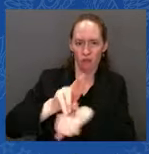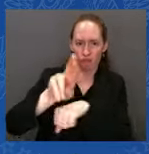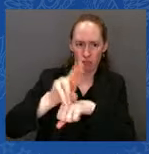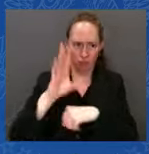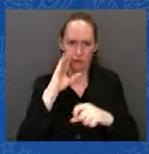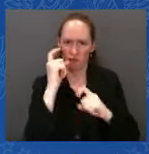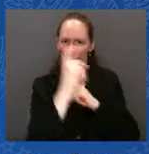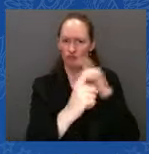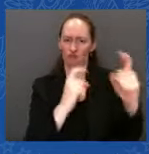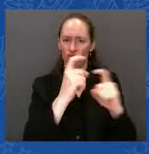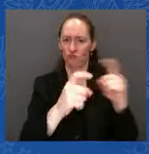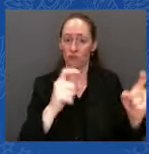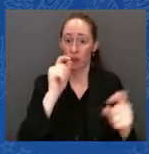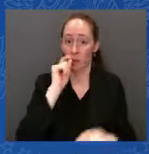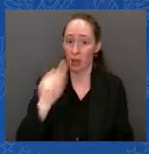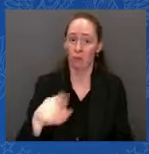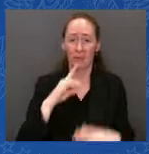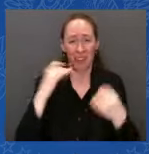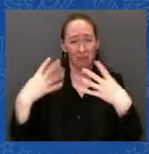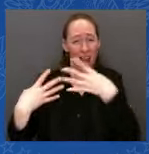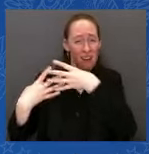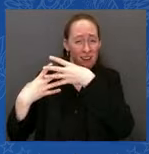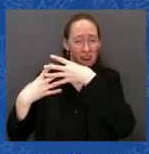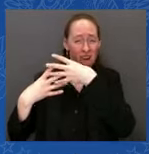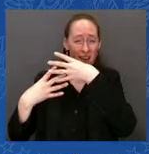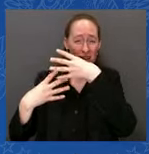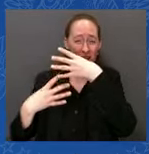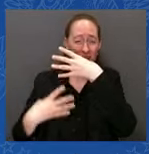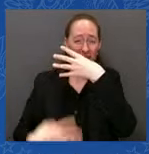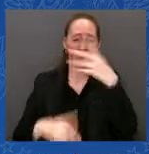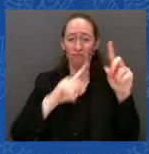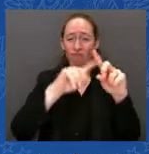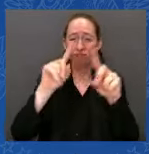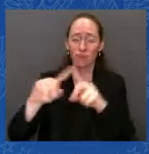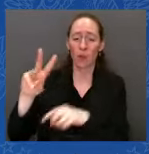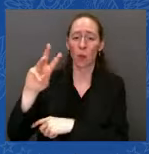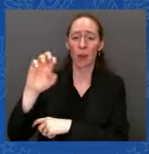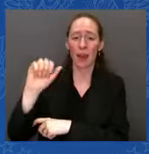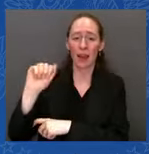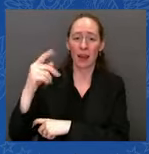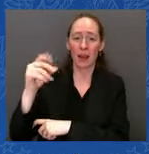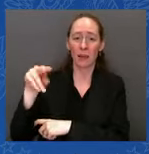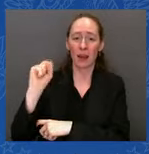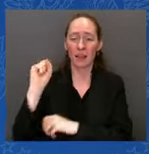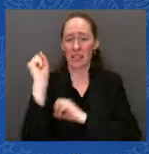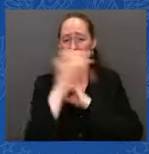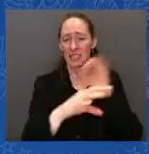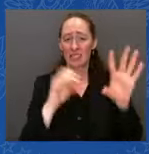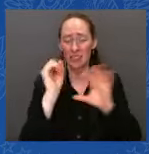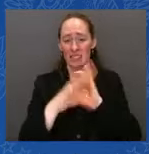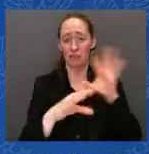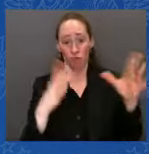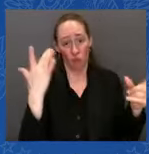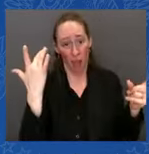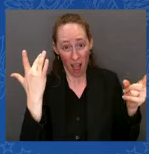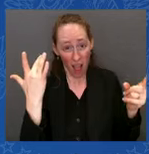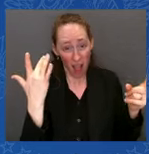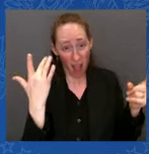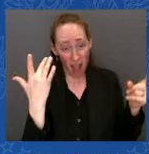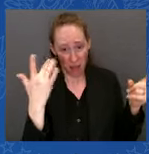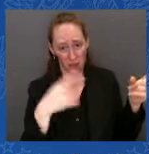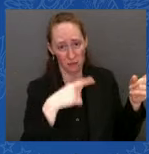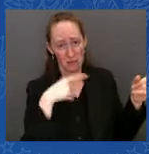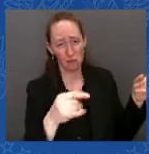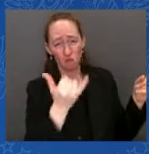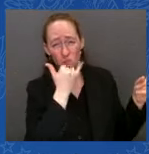that's happening because of Russia. And, you know, today's announcement builds on the hard work and commitment from countries